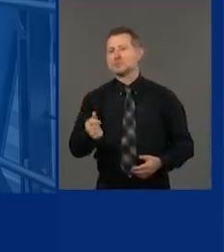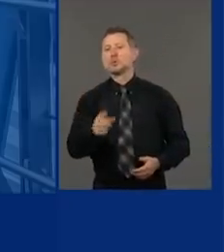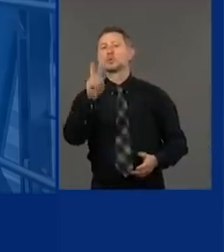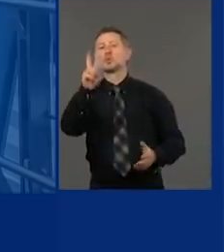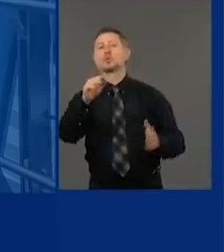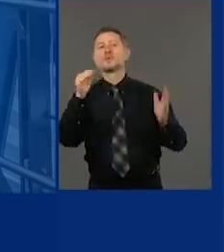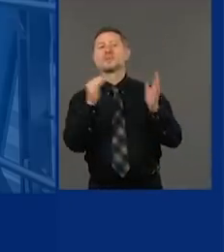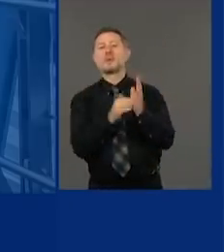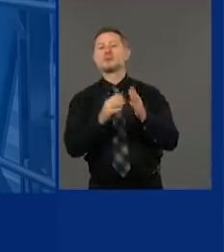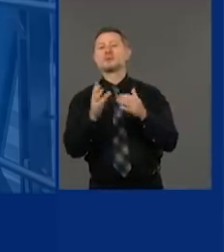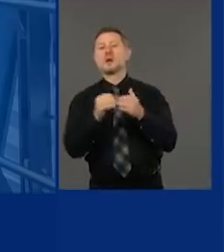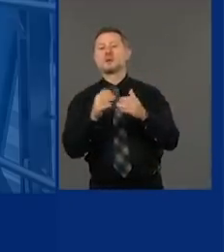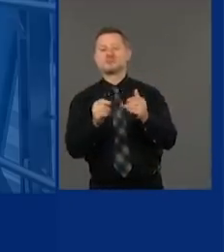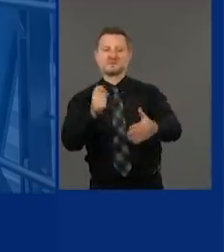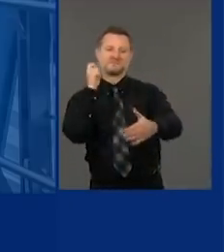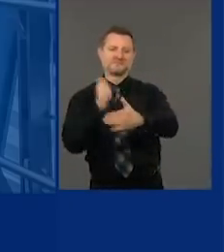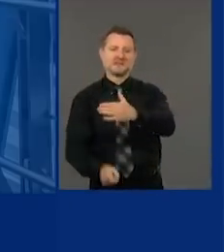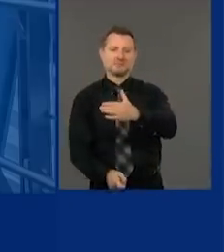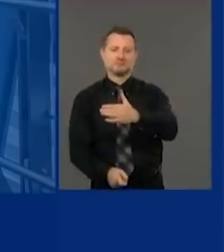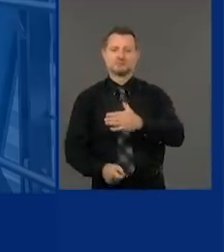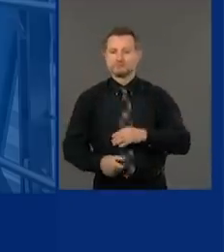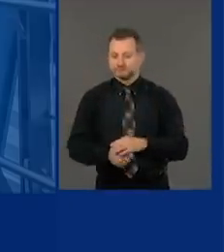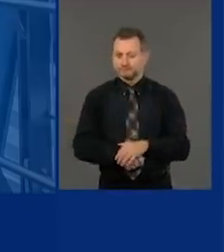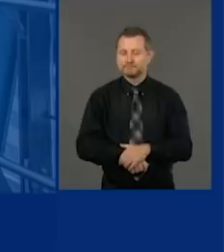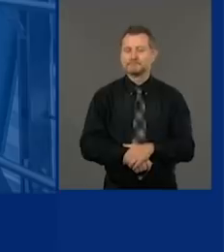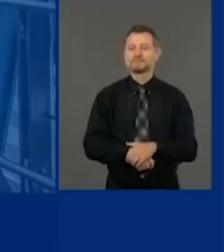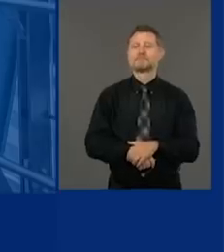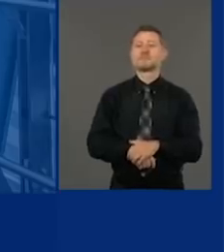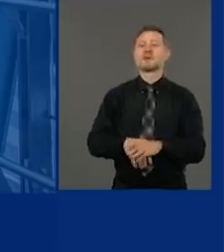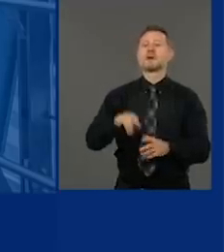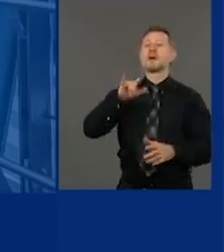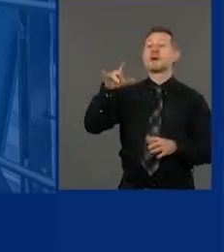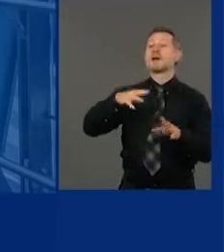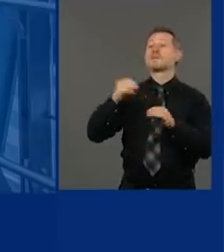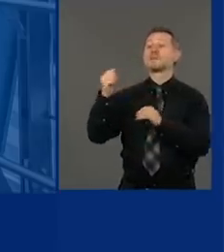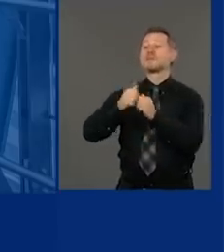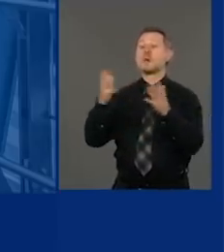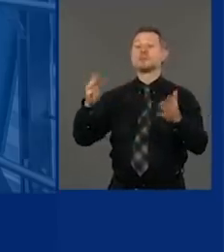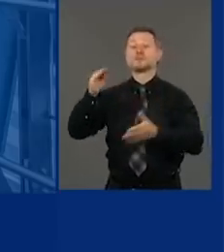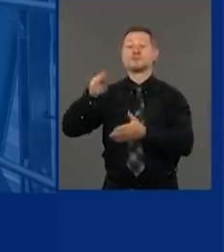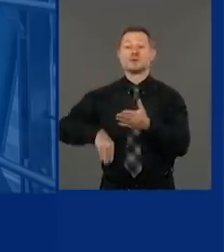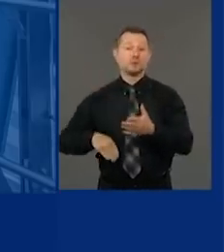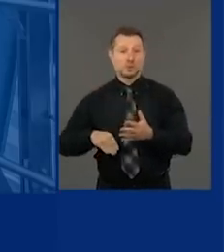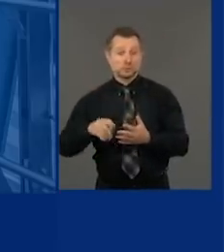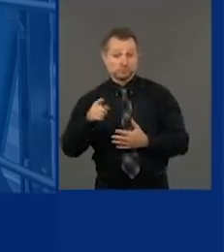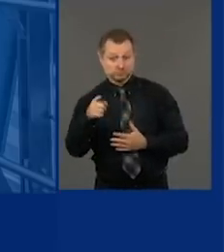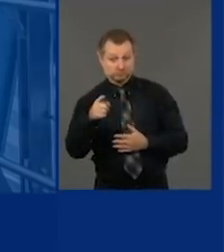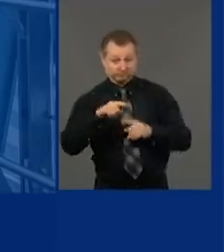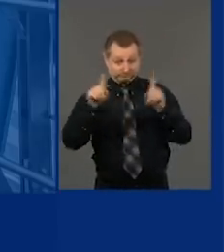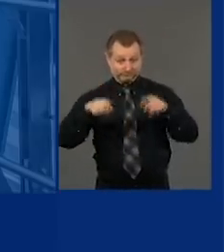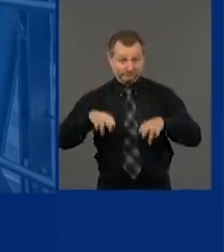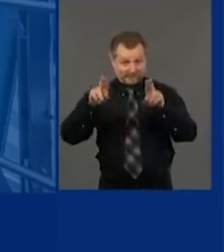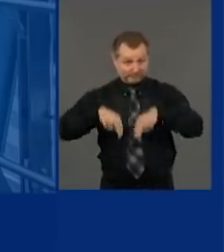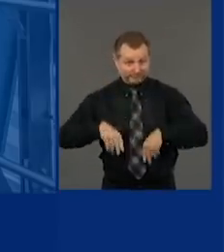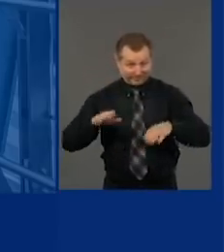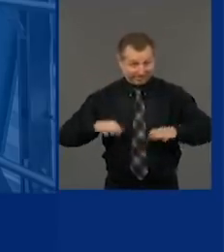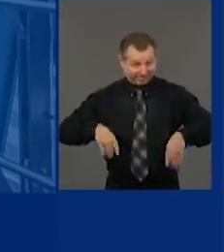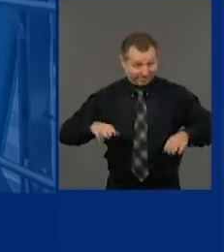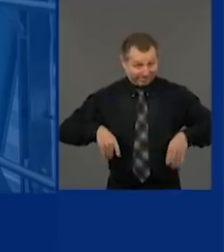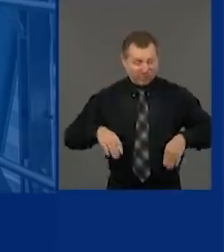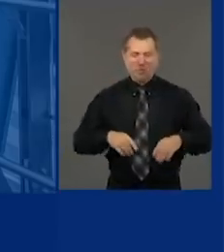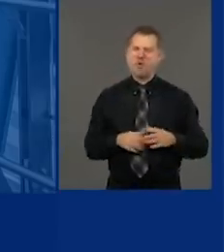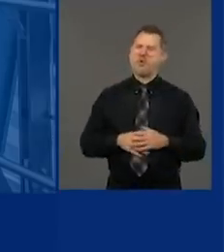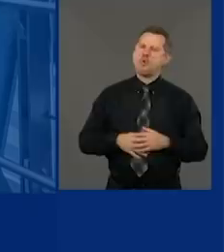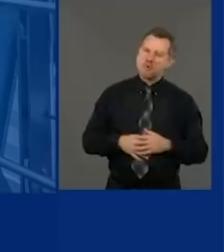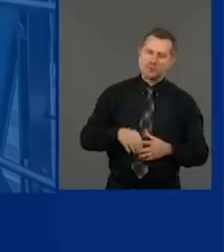fine. If you leave the airport without filling out the information, not only can